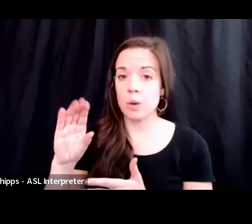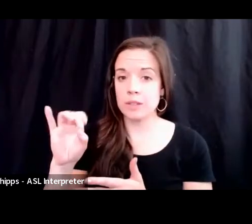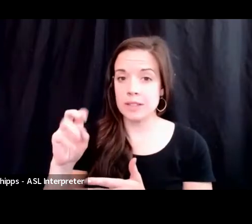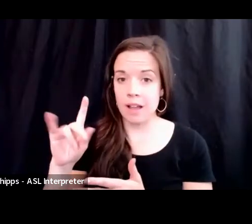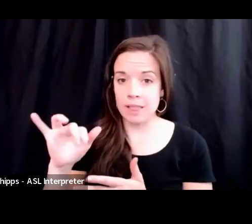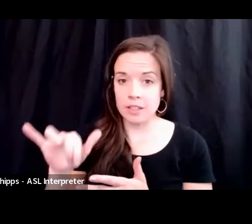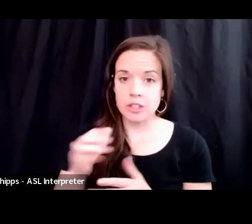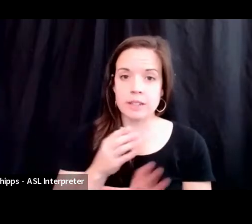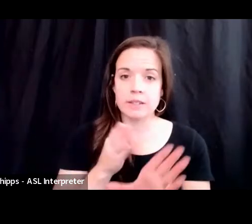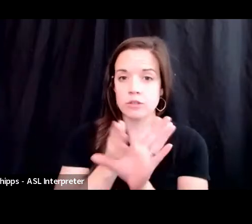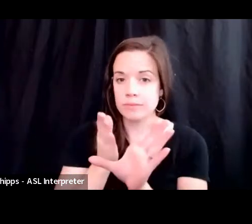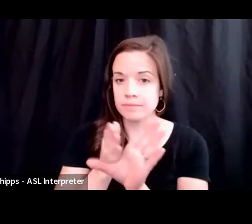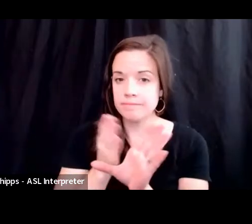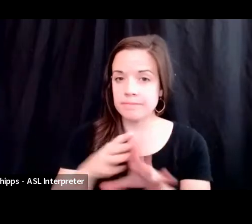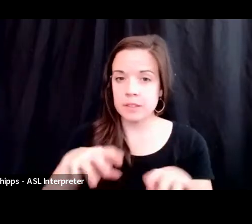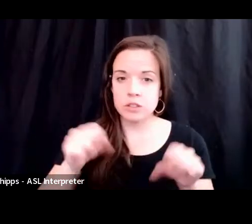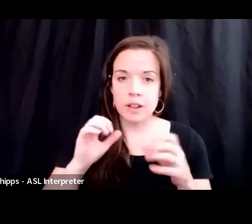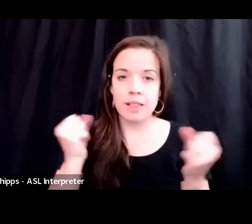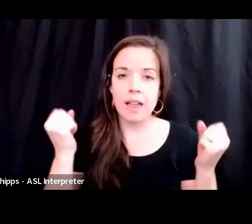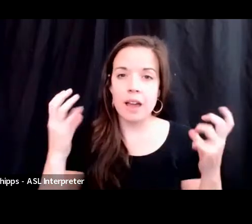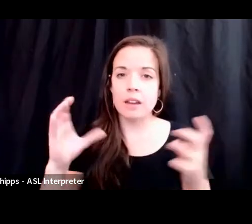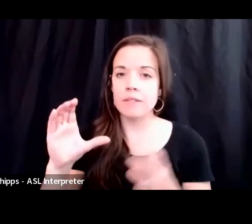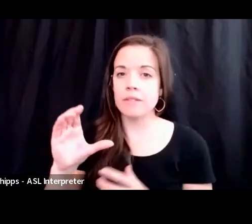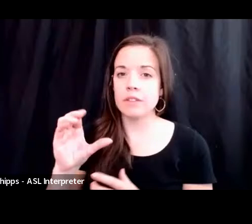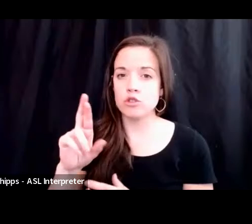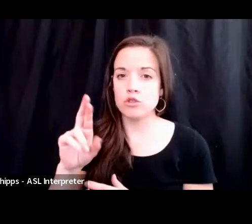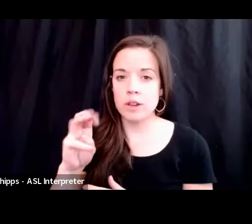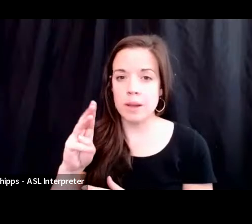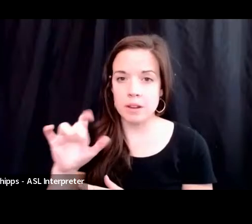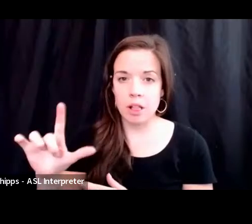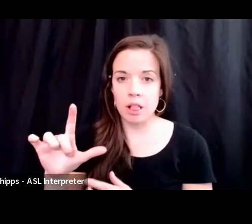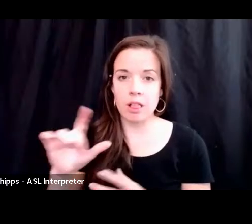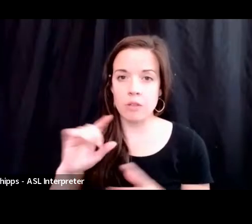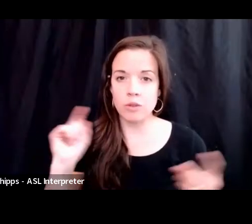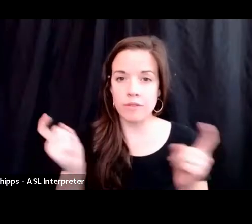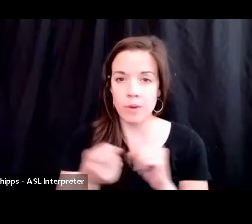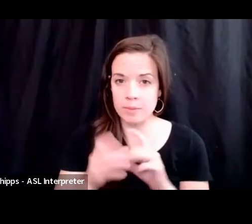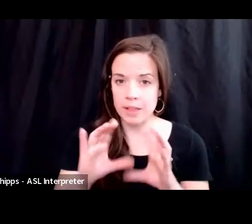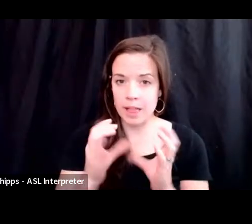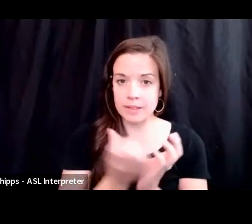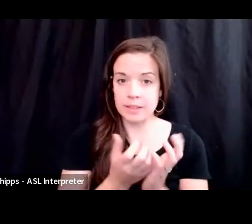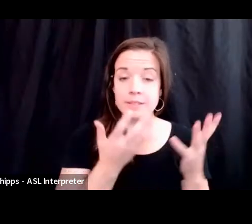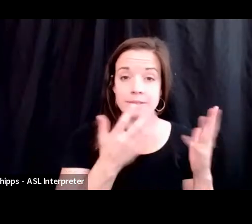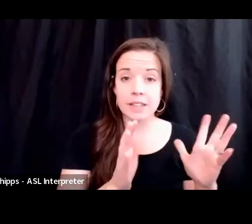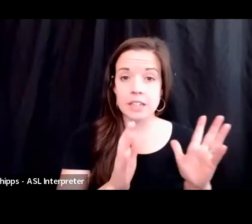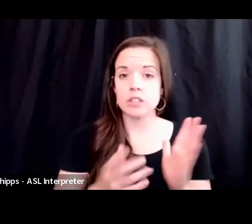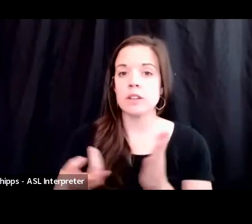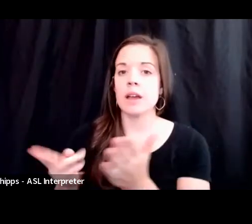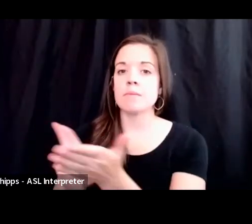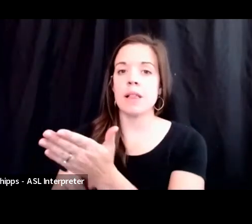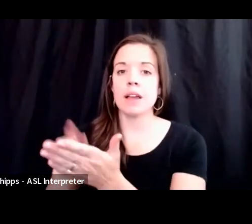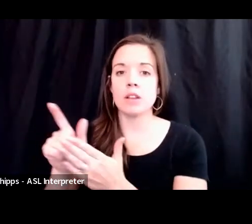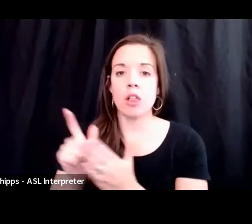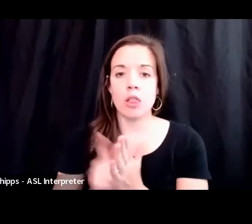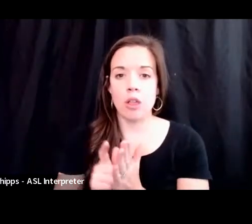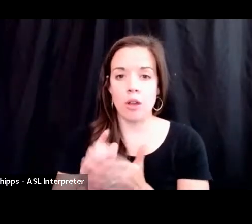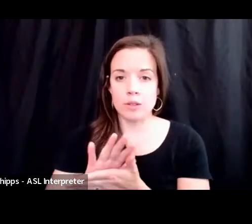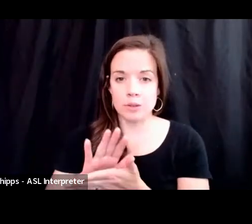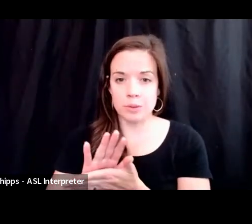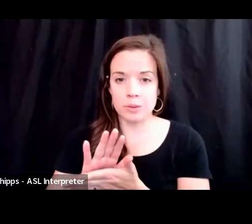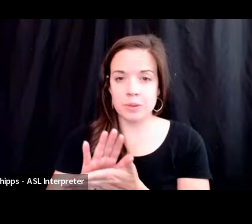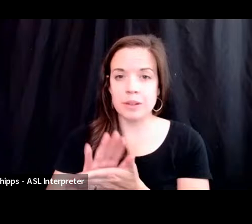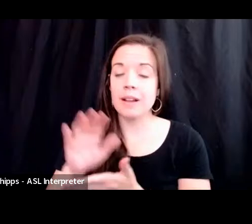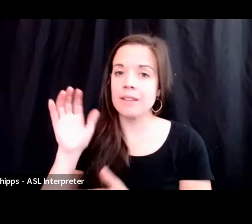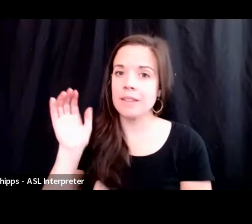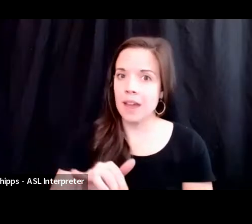criminal reform classes, and then I applied to law school. And this is where I